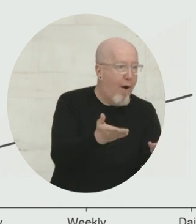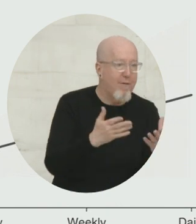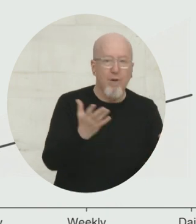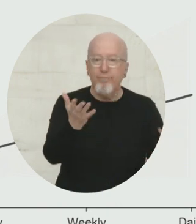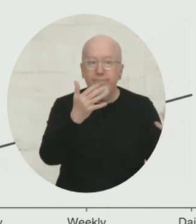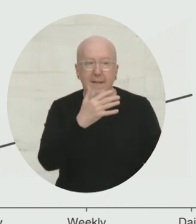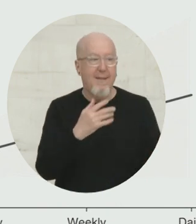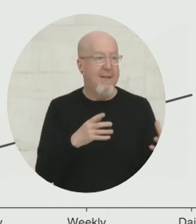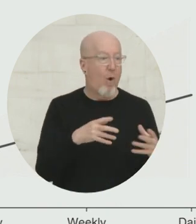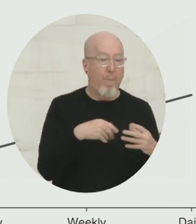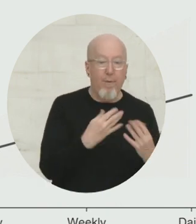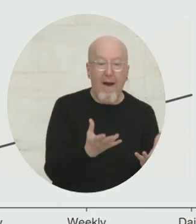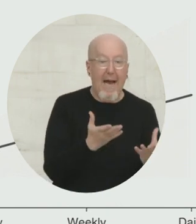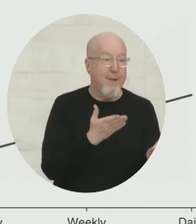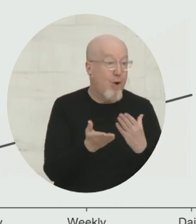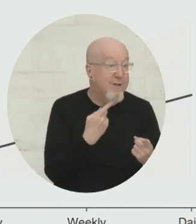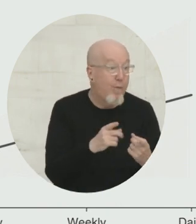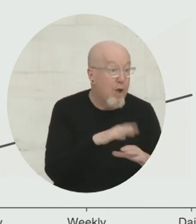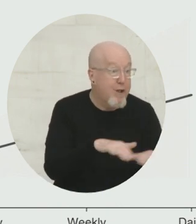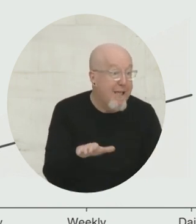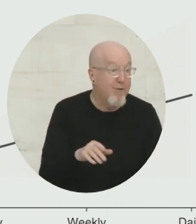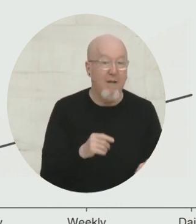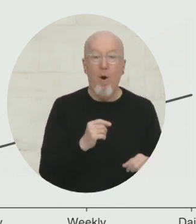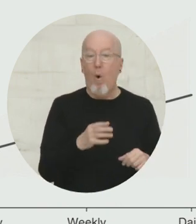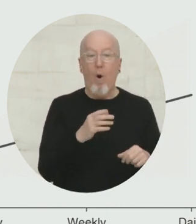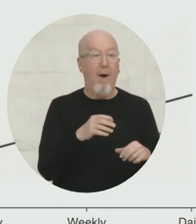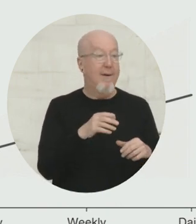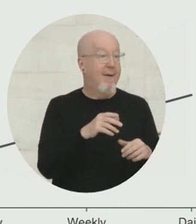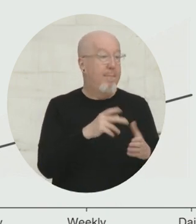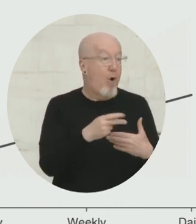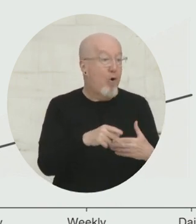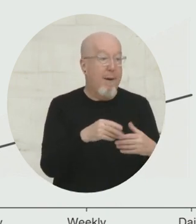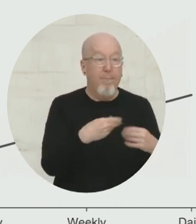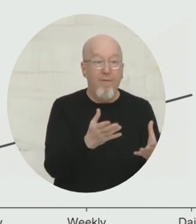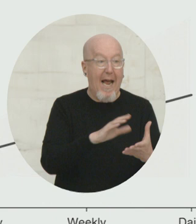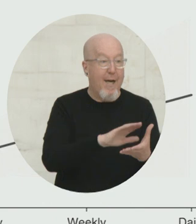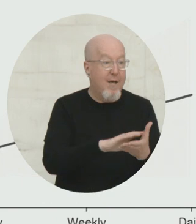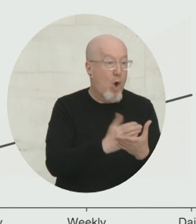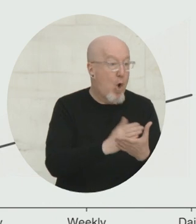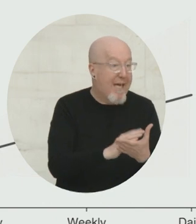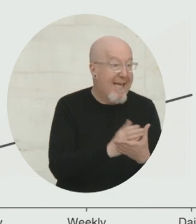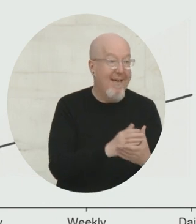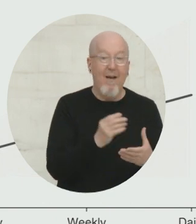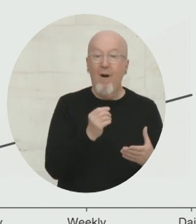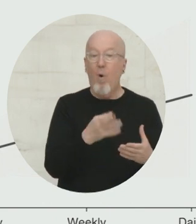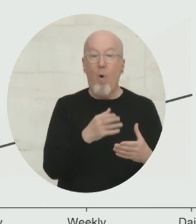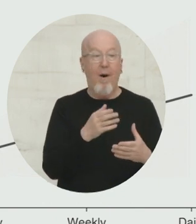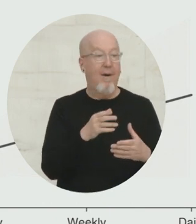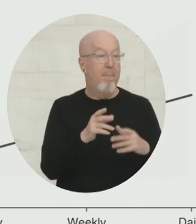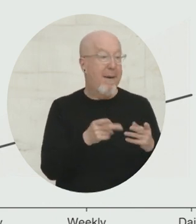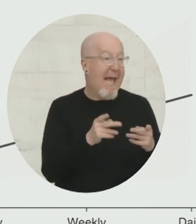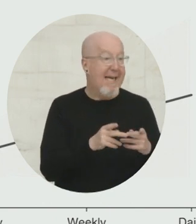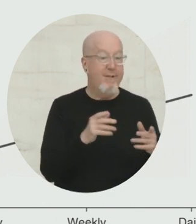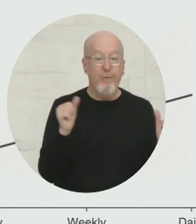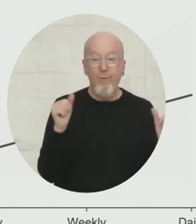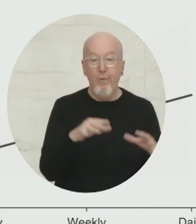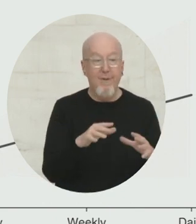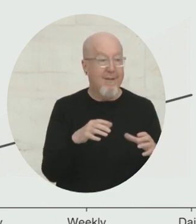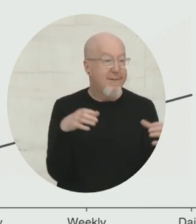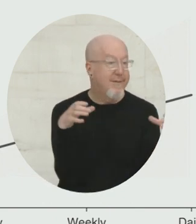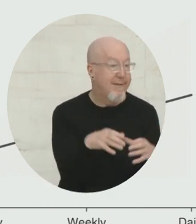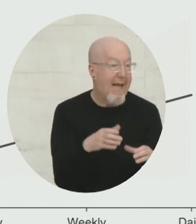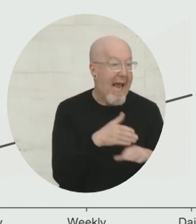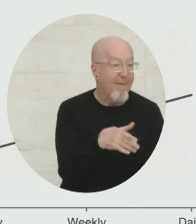library for the children nearby, whether it's programs on cooking. It's simply a space to meet together afterwards. We've been fortunate now to be able to test the